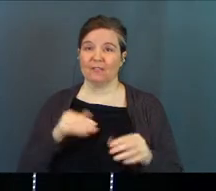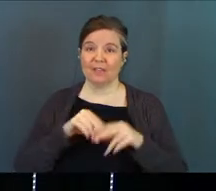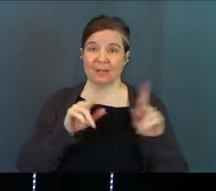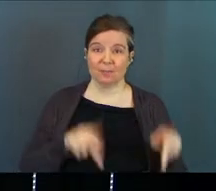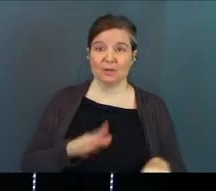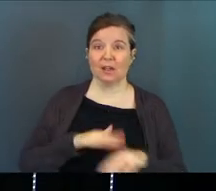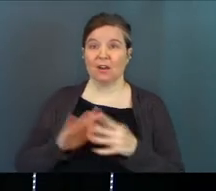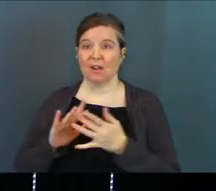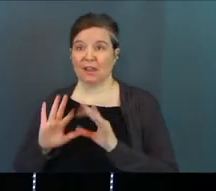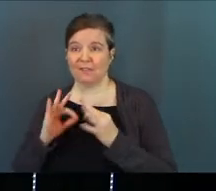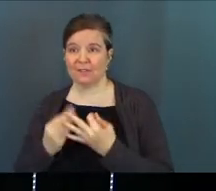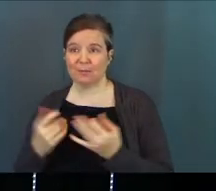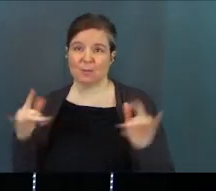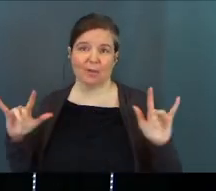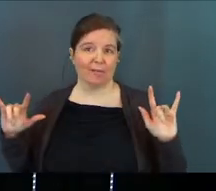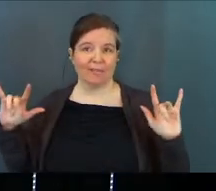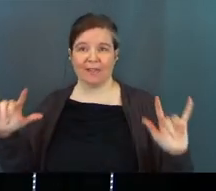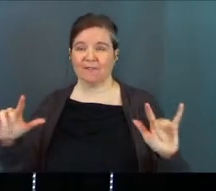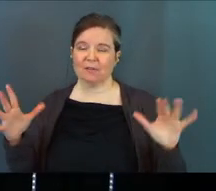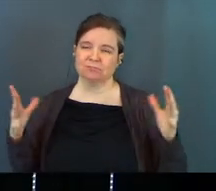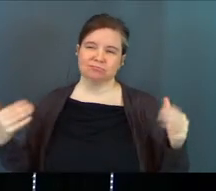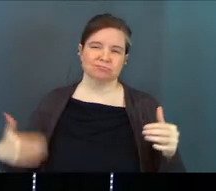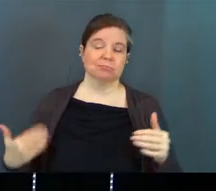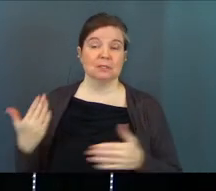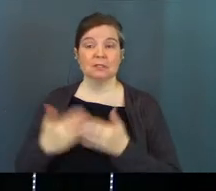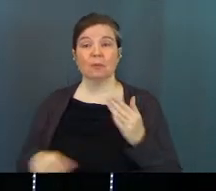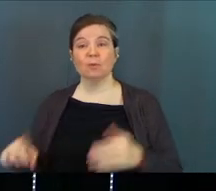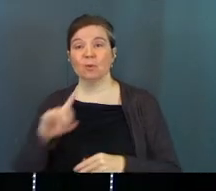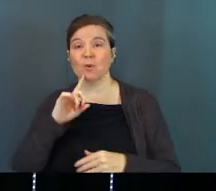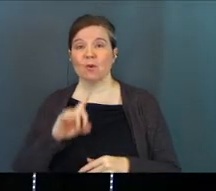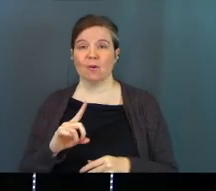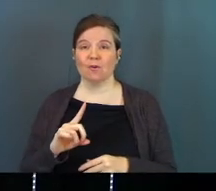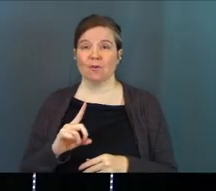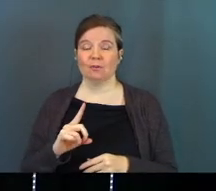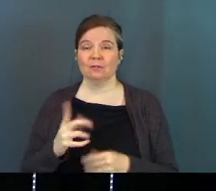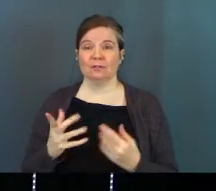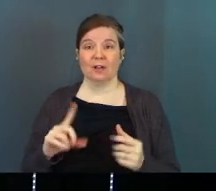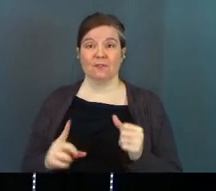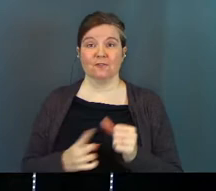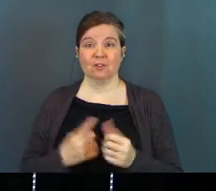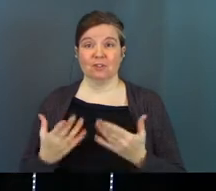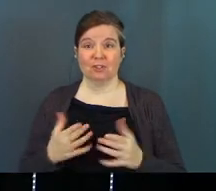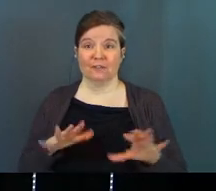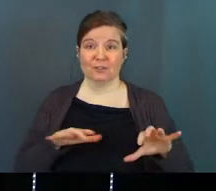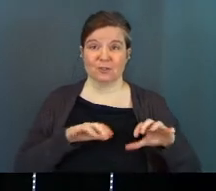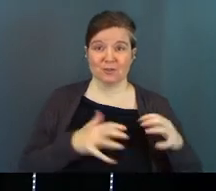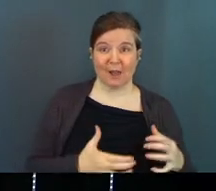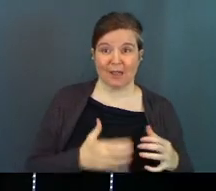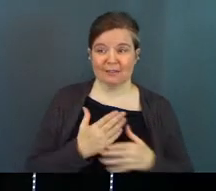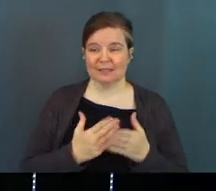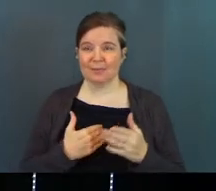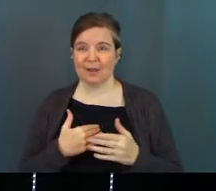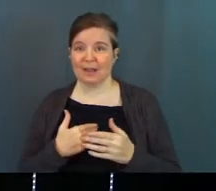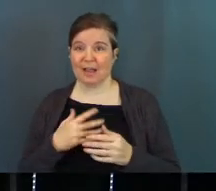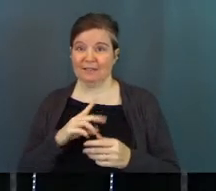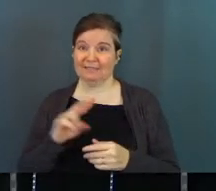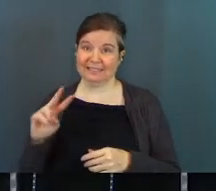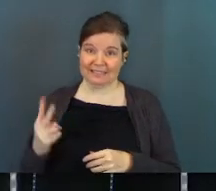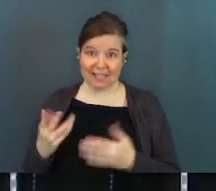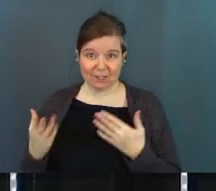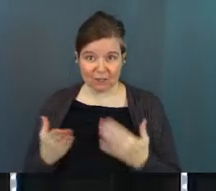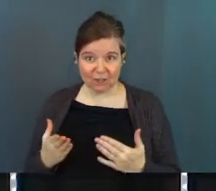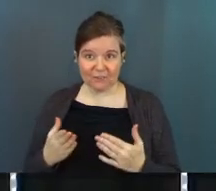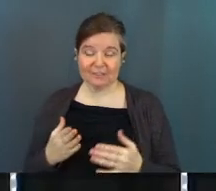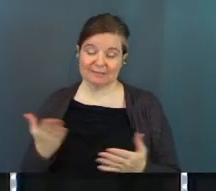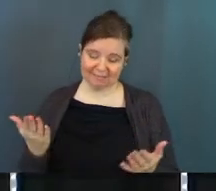our in-person and online family. We love you guys so much. So some of you guys are our first service crowd. Some of you guys are right where you belong.